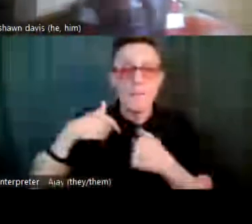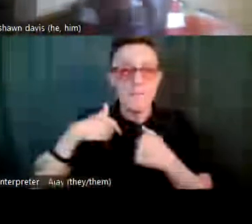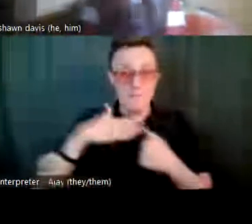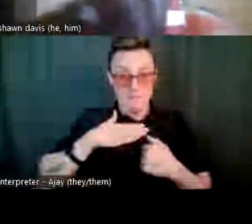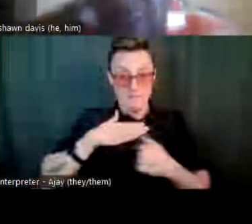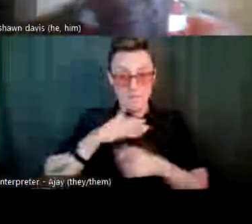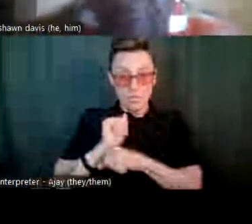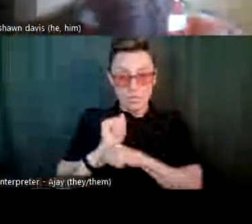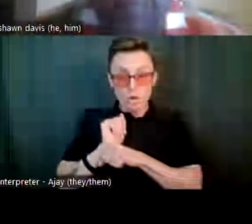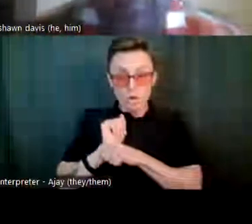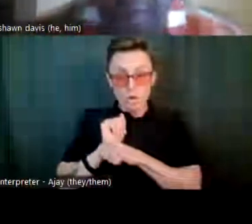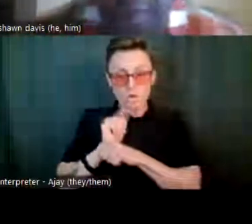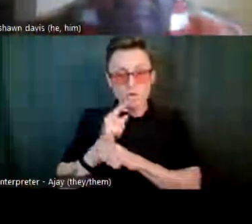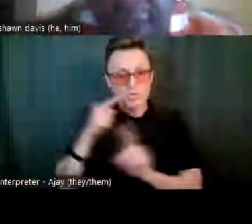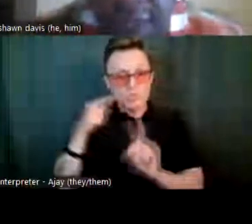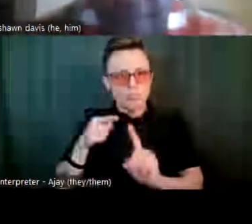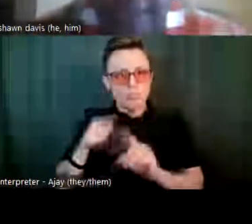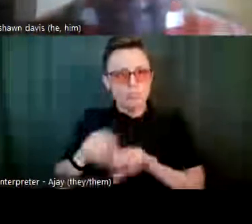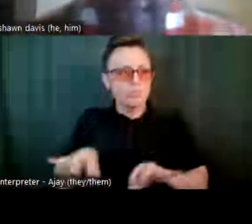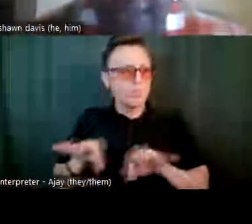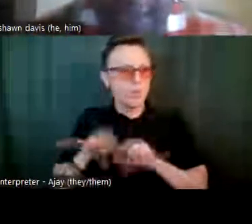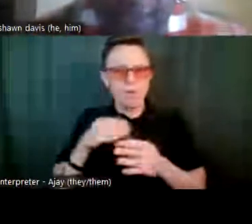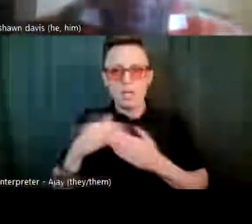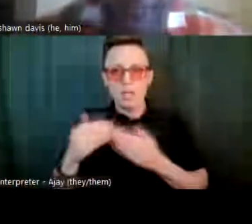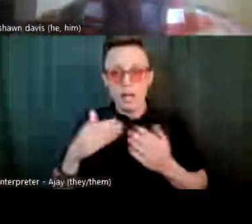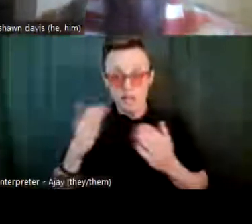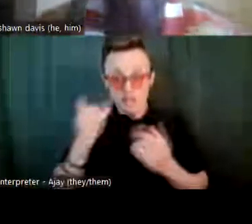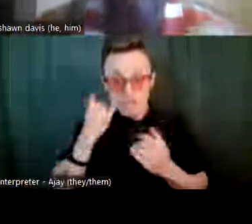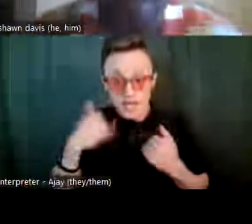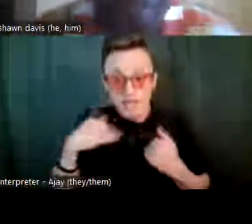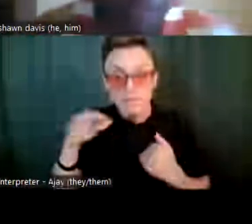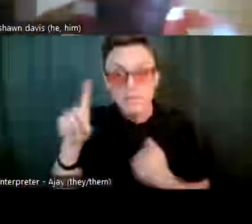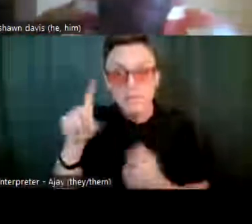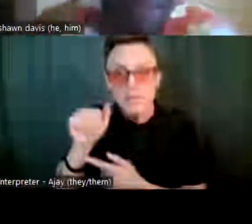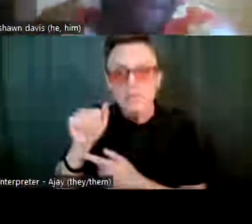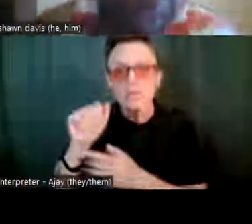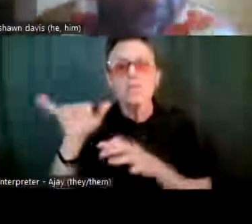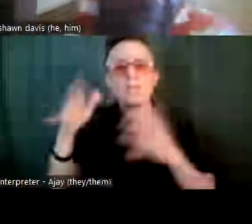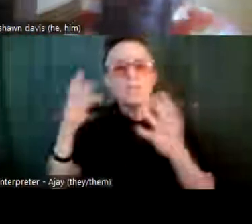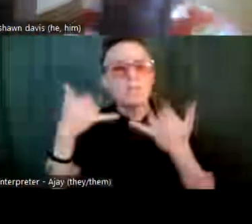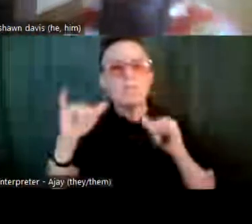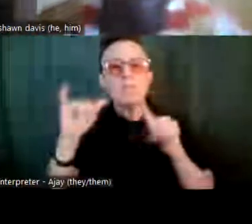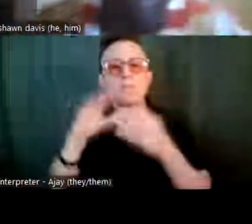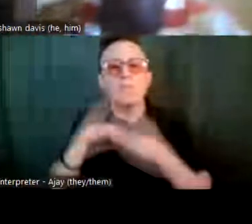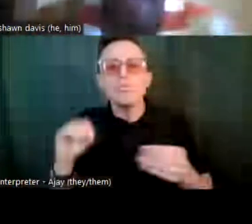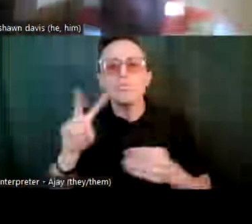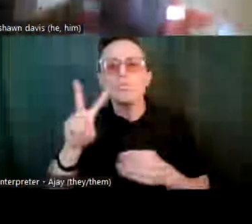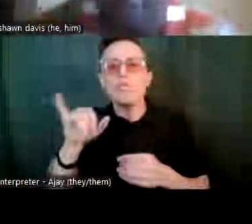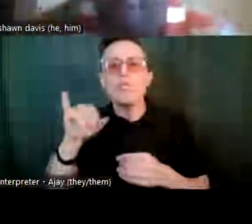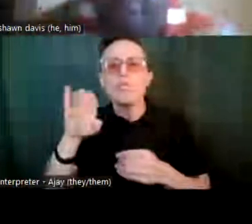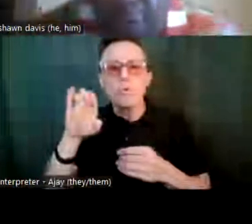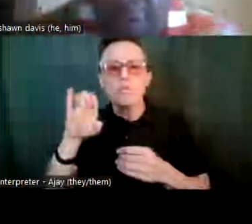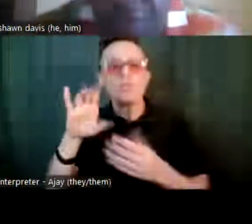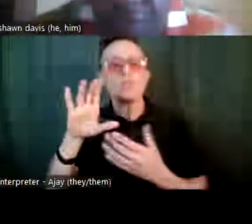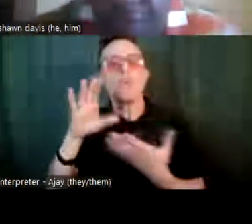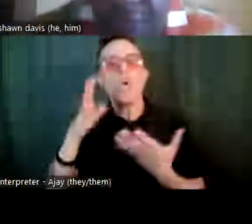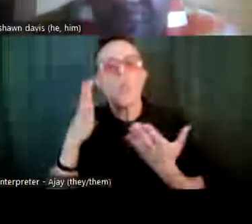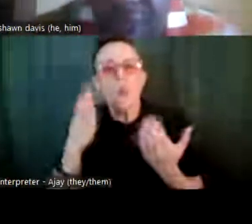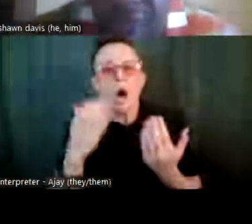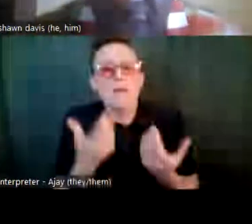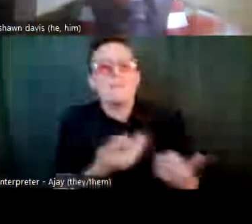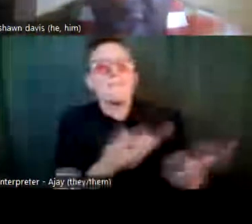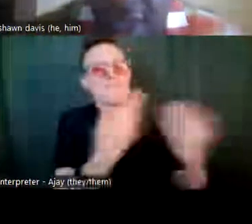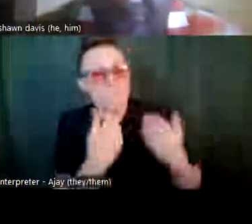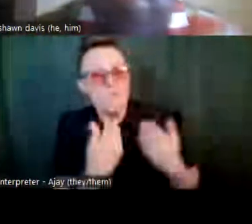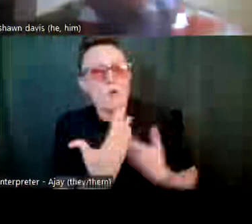sure, you know, people with disabilities have a voice, but that we bring them to the table. So we're not speaking for them. So it's